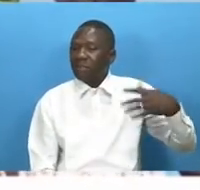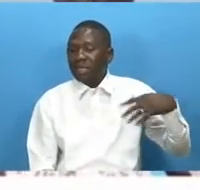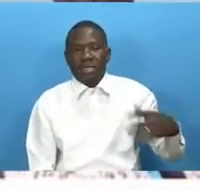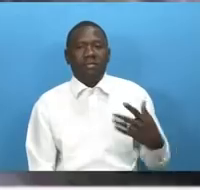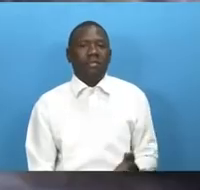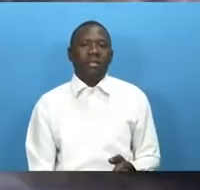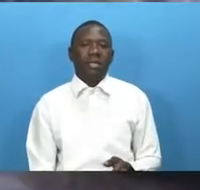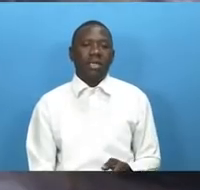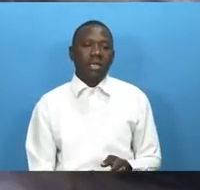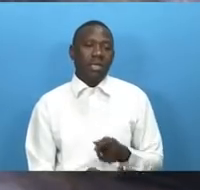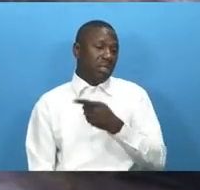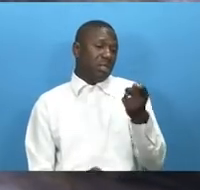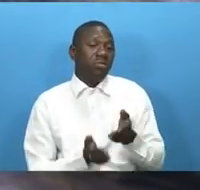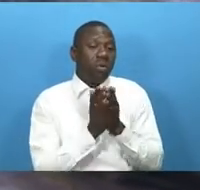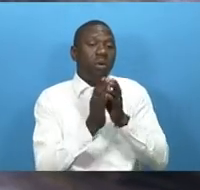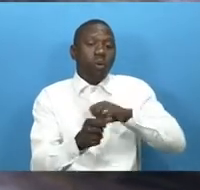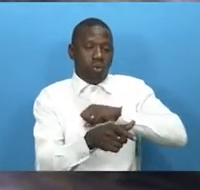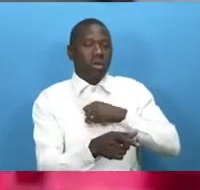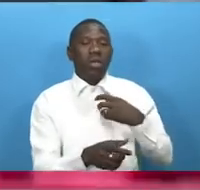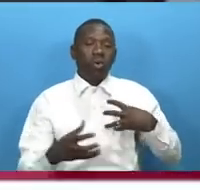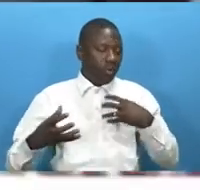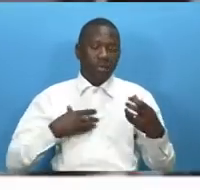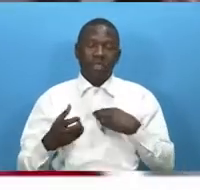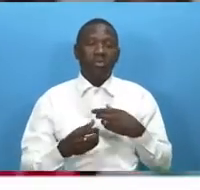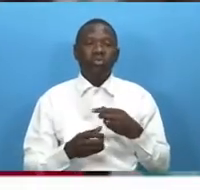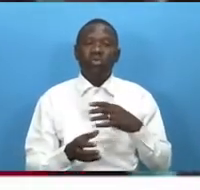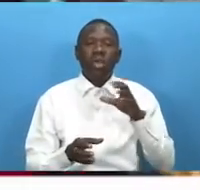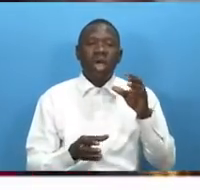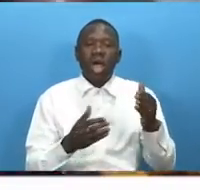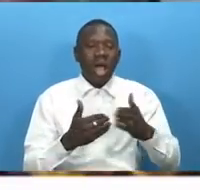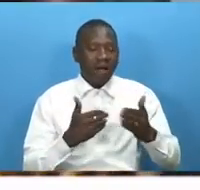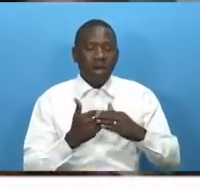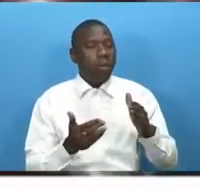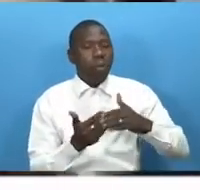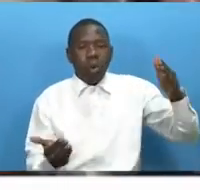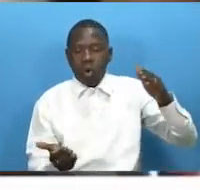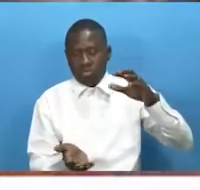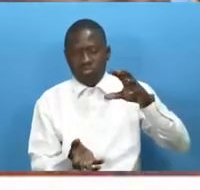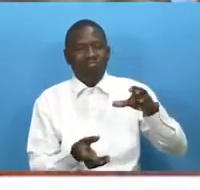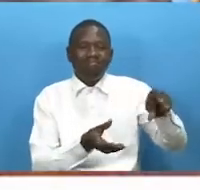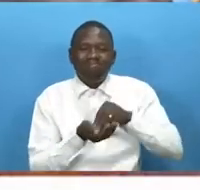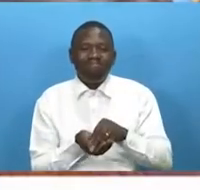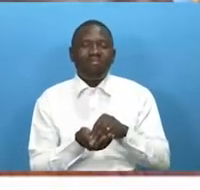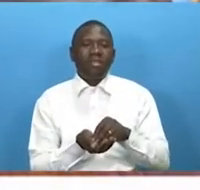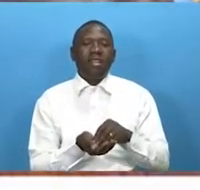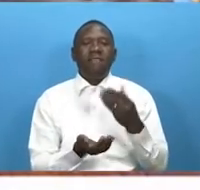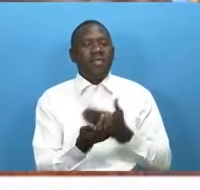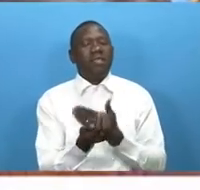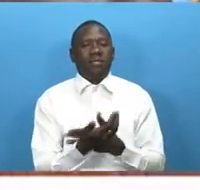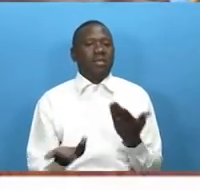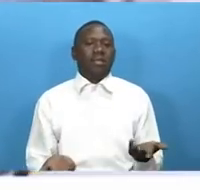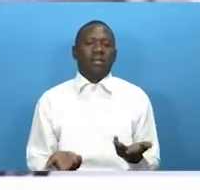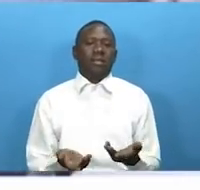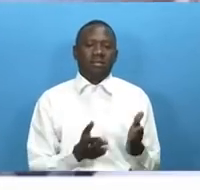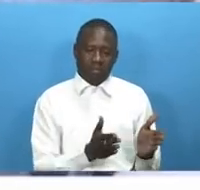they don't catch so many faces so the cost is so high at as you can see the meat is expensive since